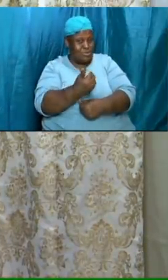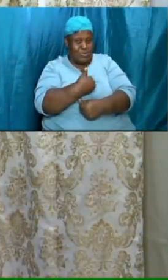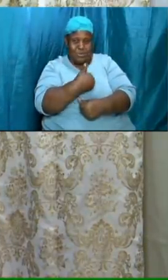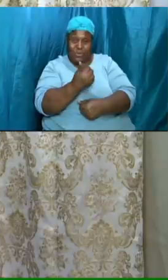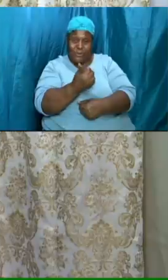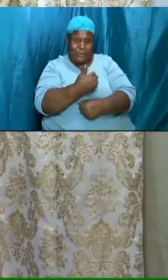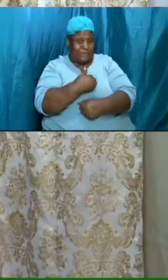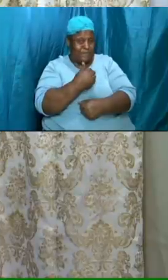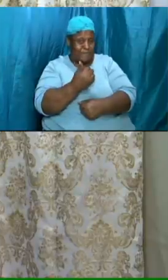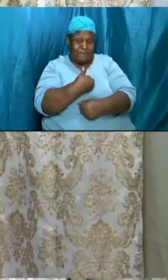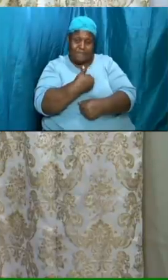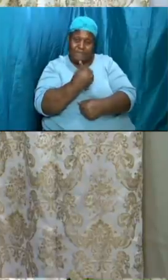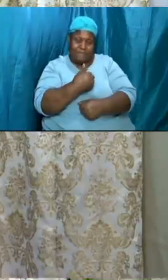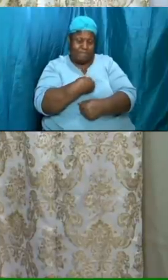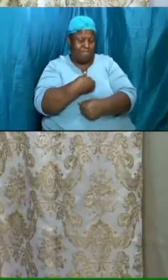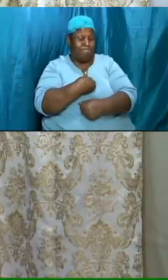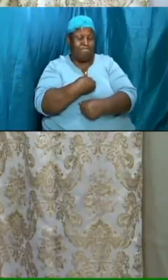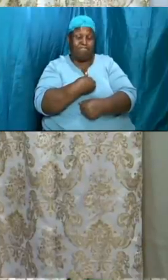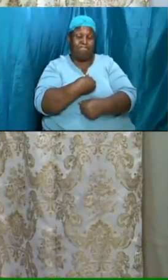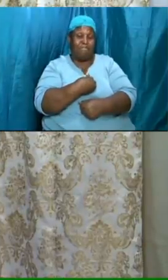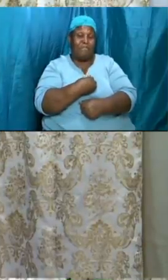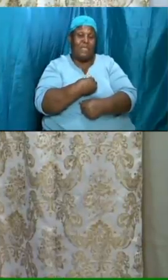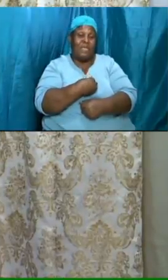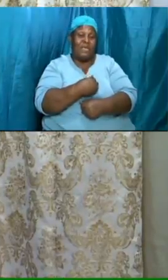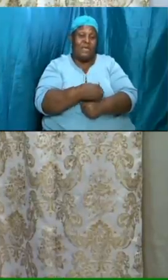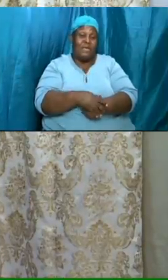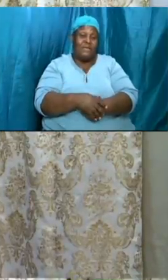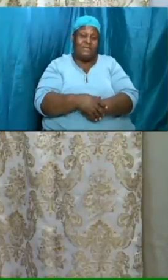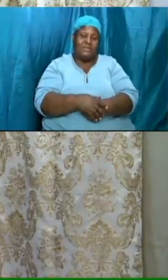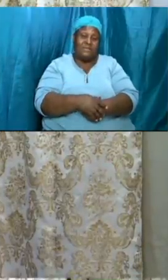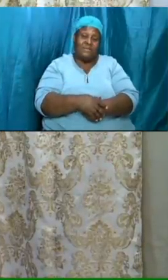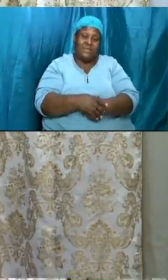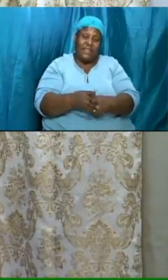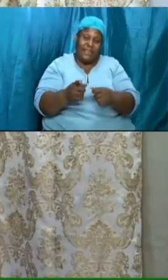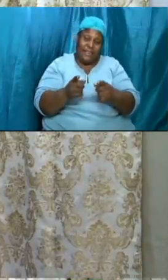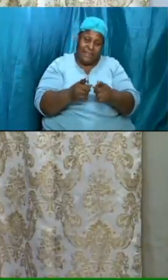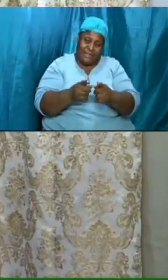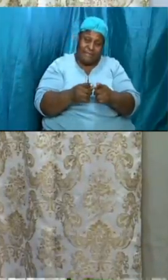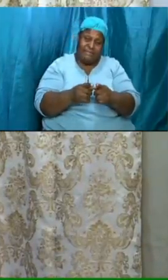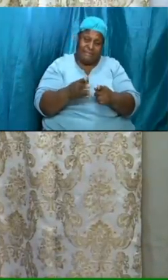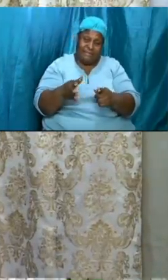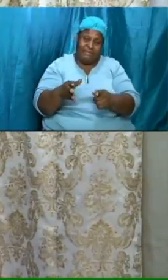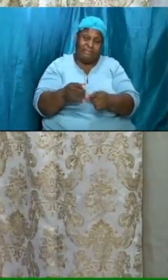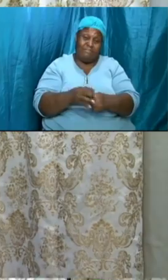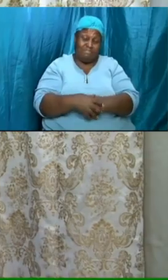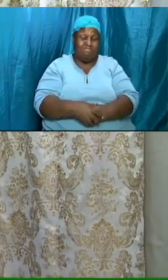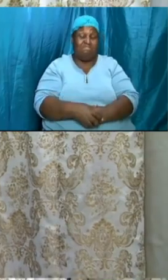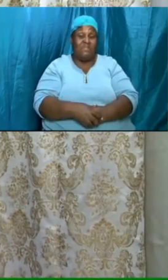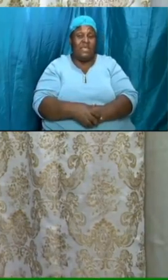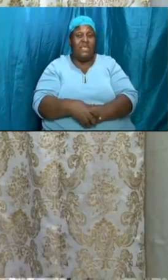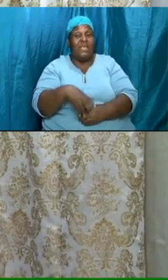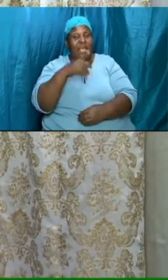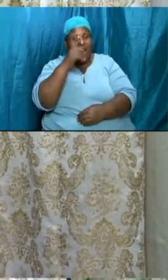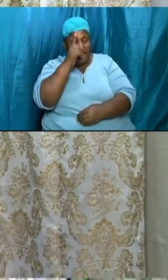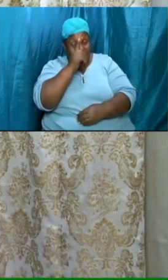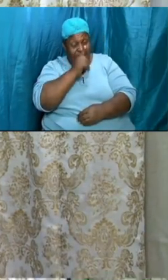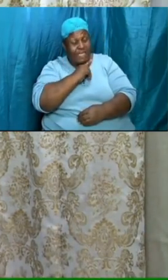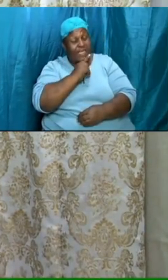a little frivolous action yes a little lie